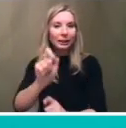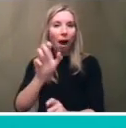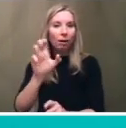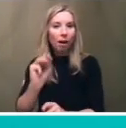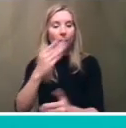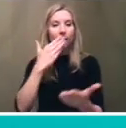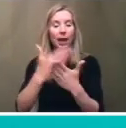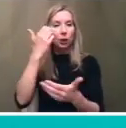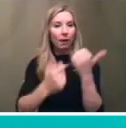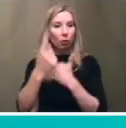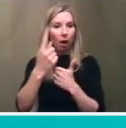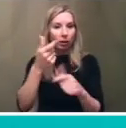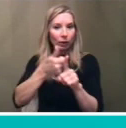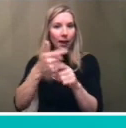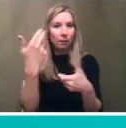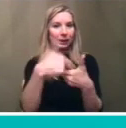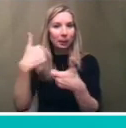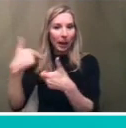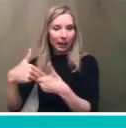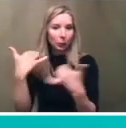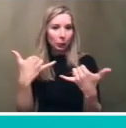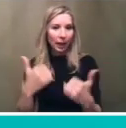participating in the session today